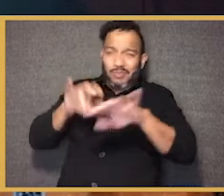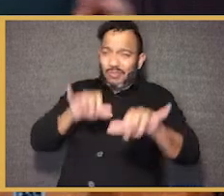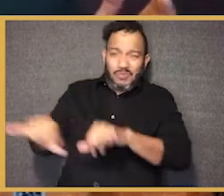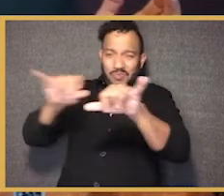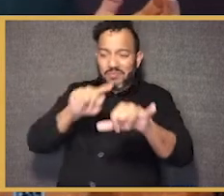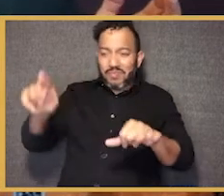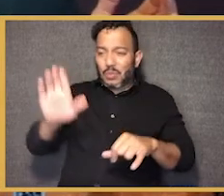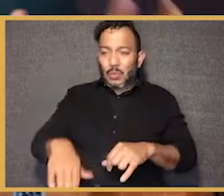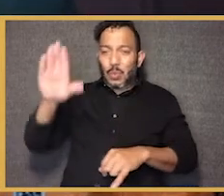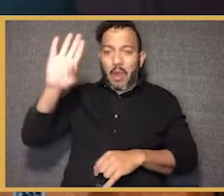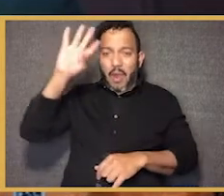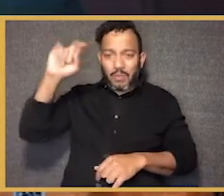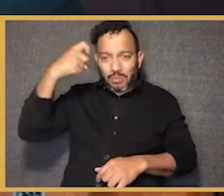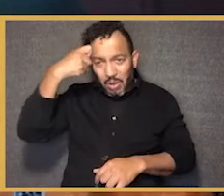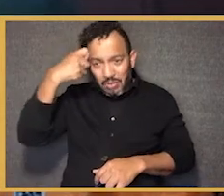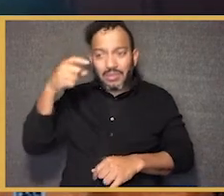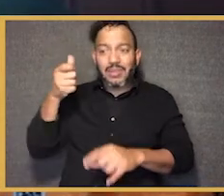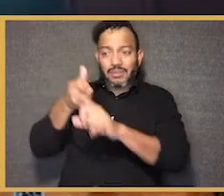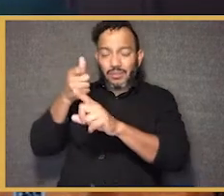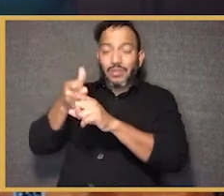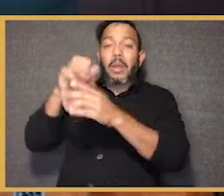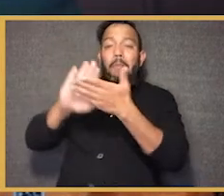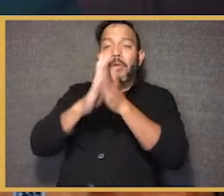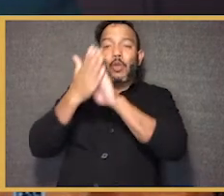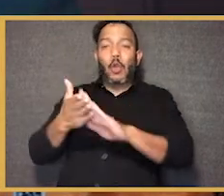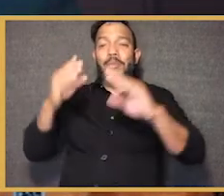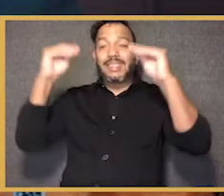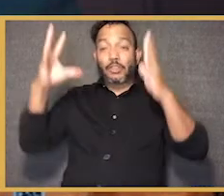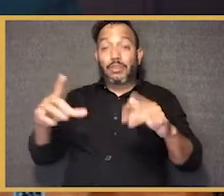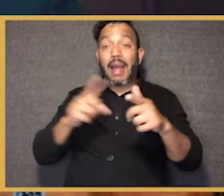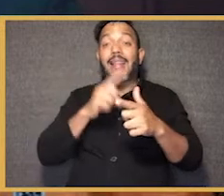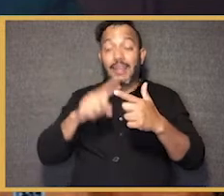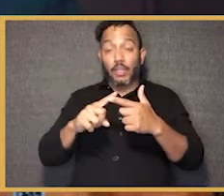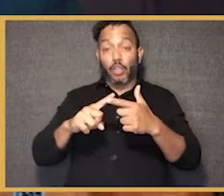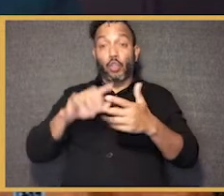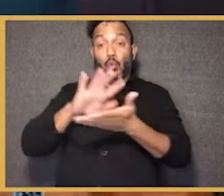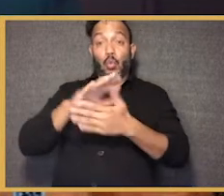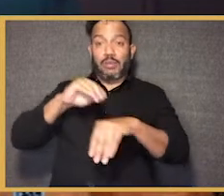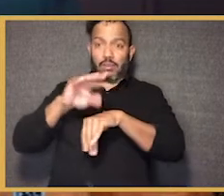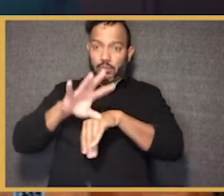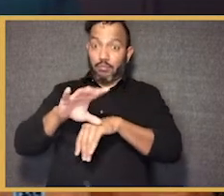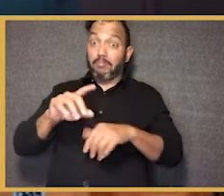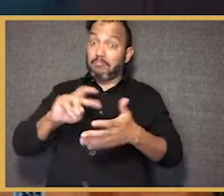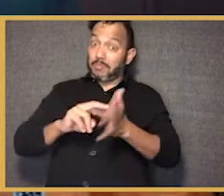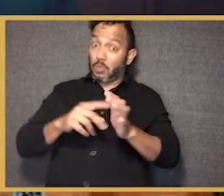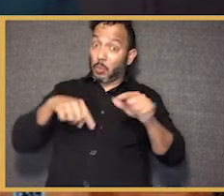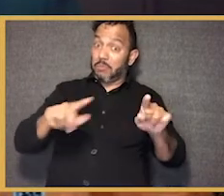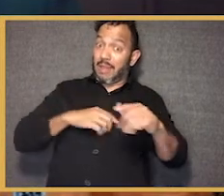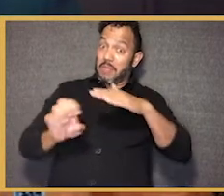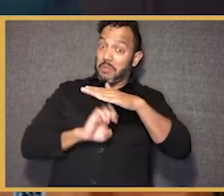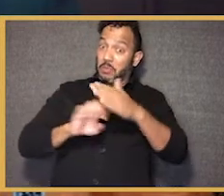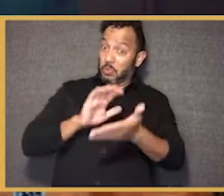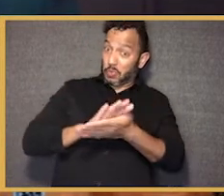from growing up in the Bronx to becoming a teacher and then a school counselor. She was actually the school counselor at my elementary